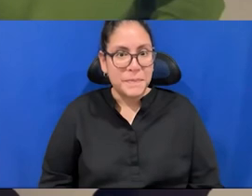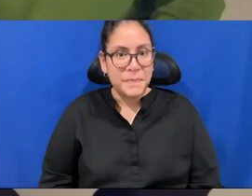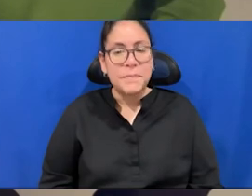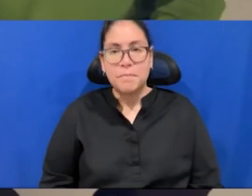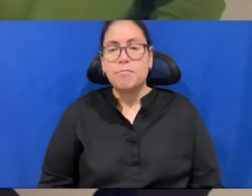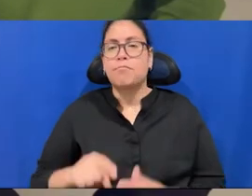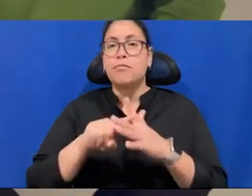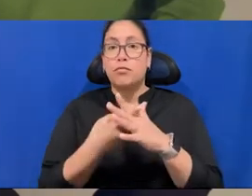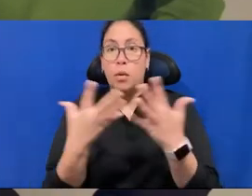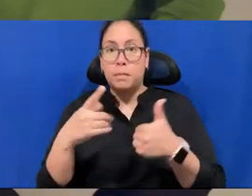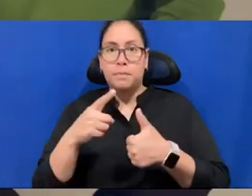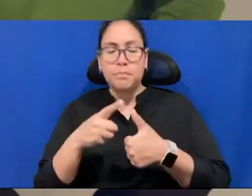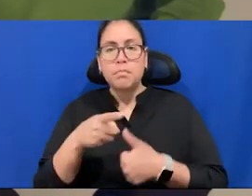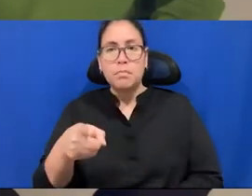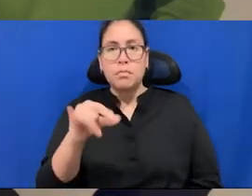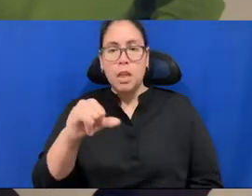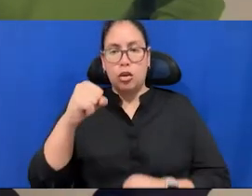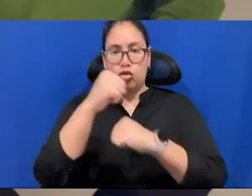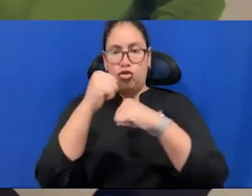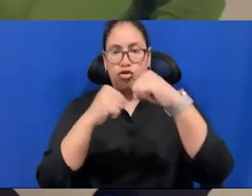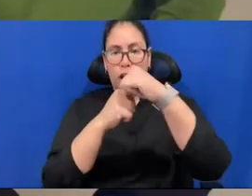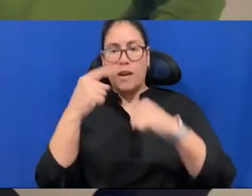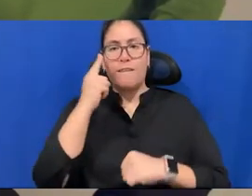structure for the spider language come from?